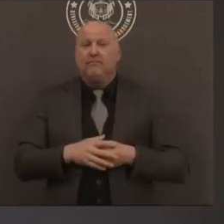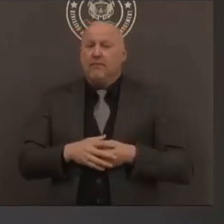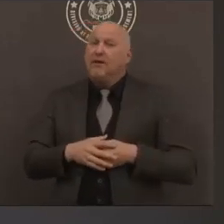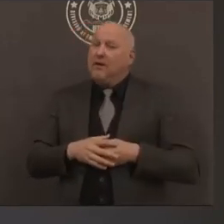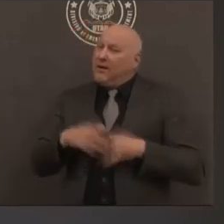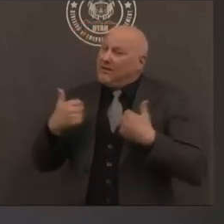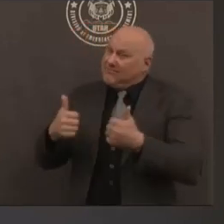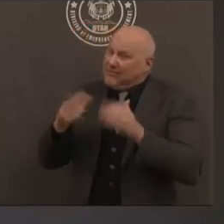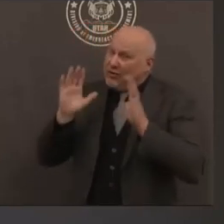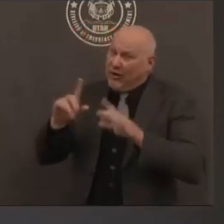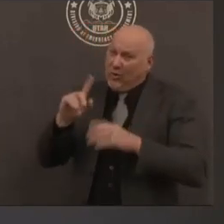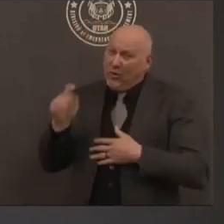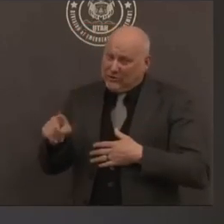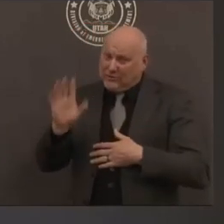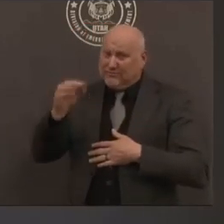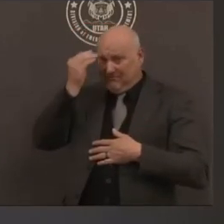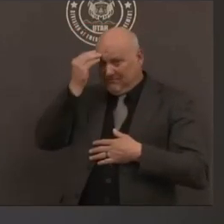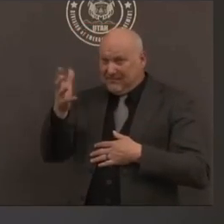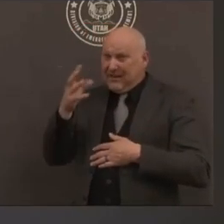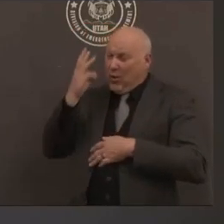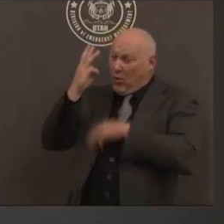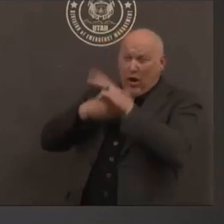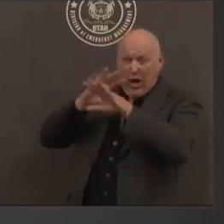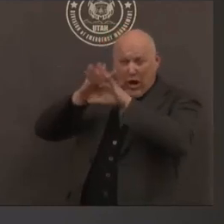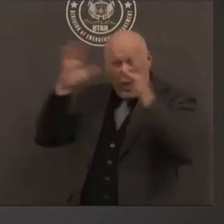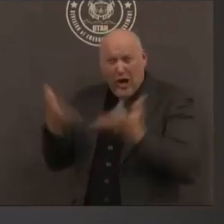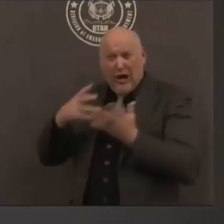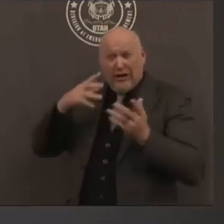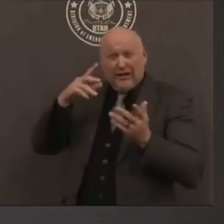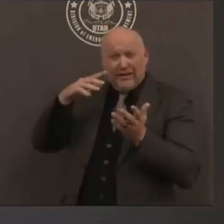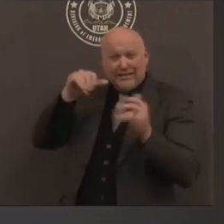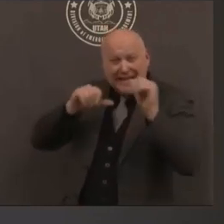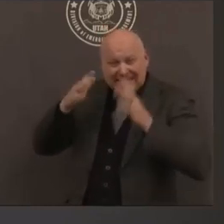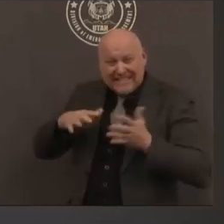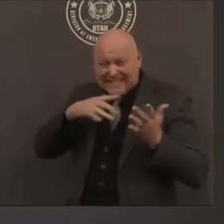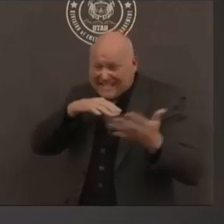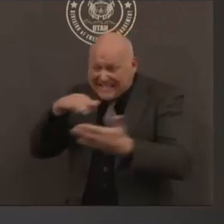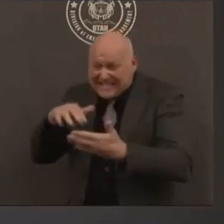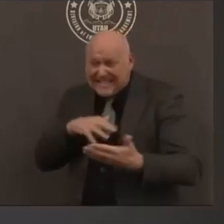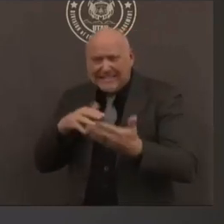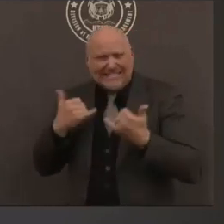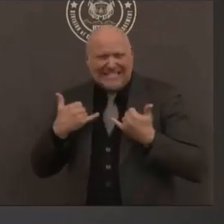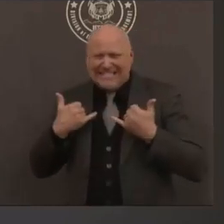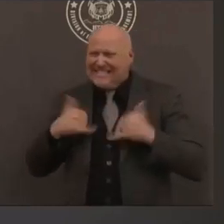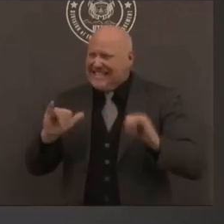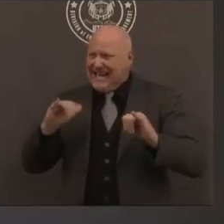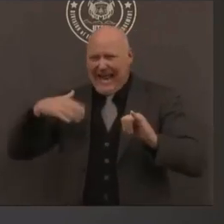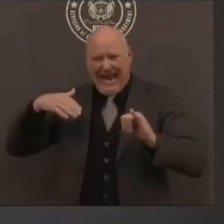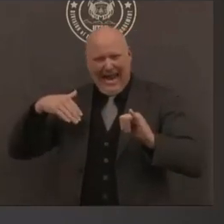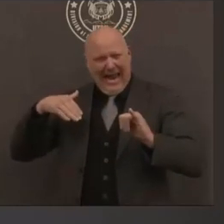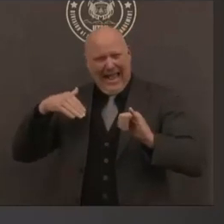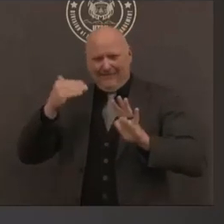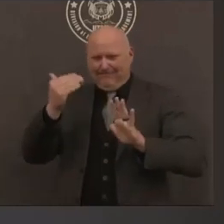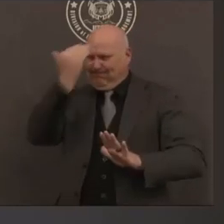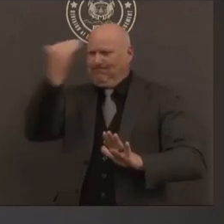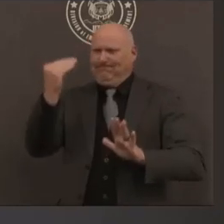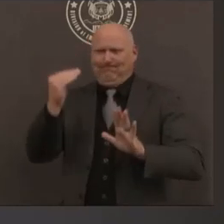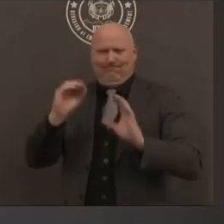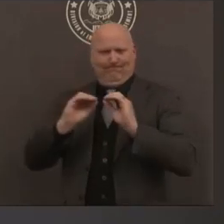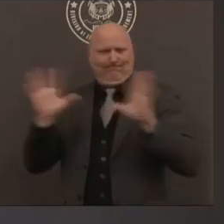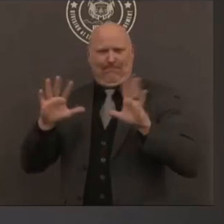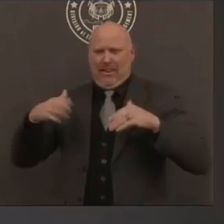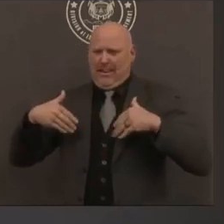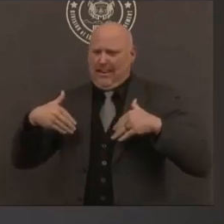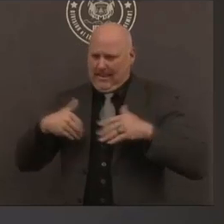is infectious and when are they no longer infectious what we know about other coronaviruses is that people have the highest viral load so